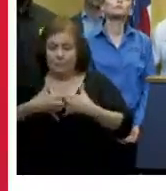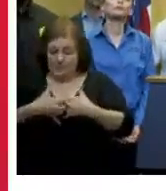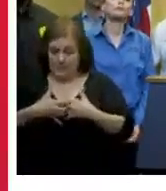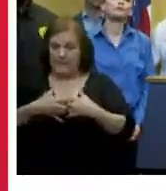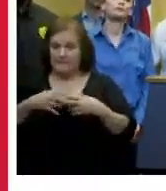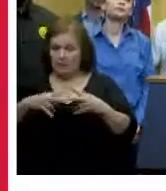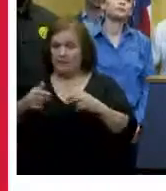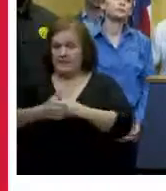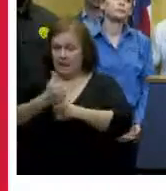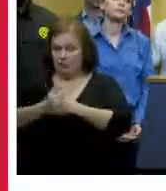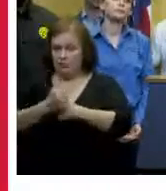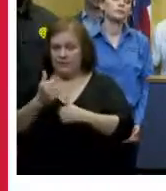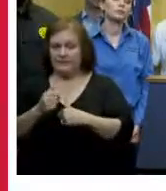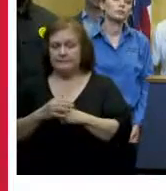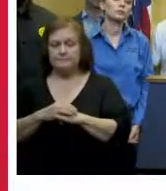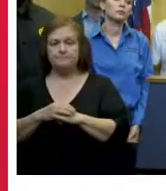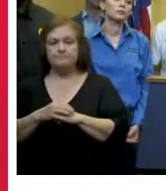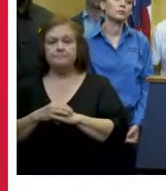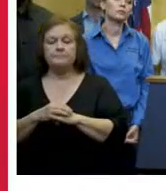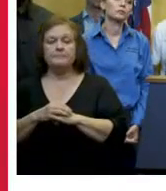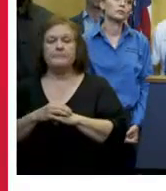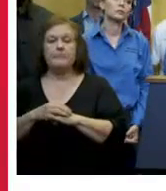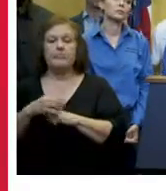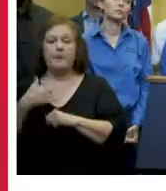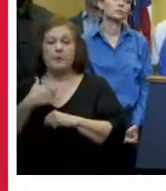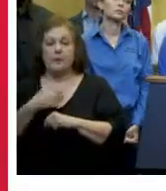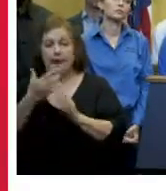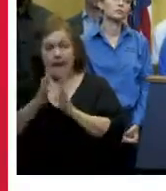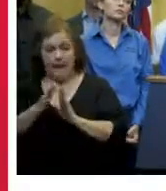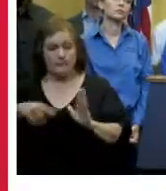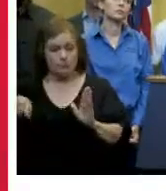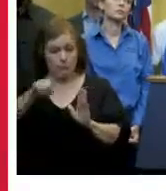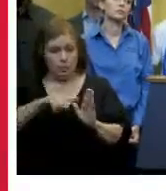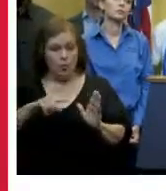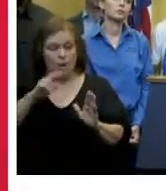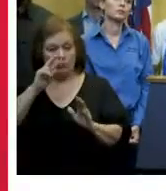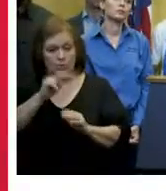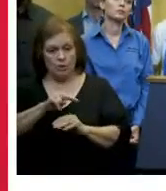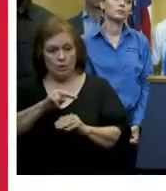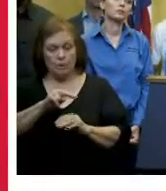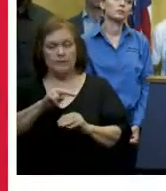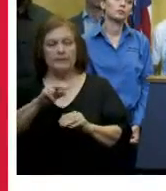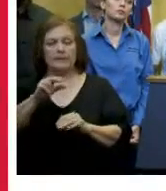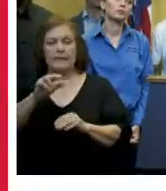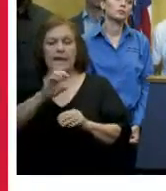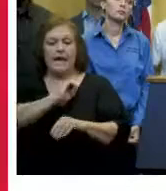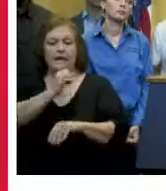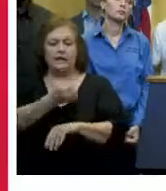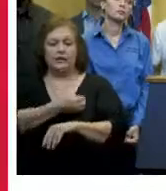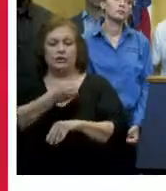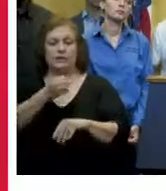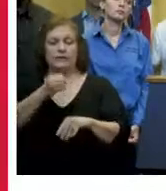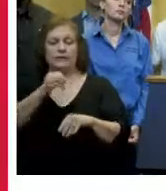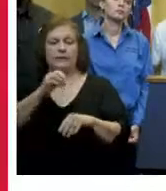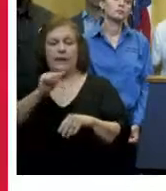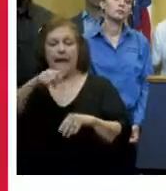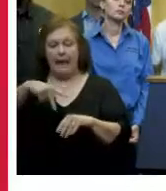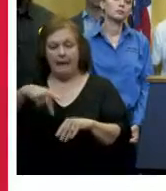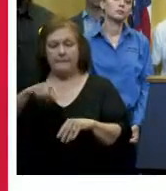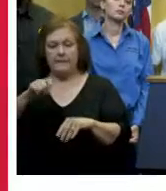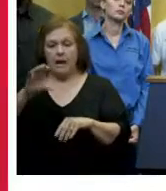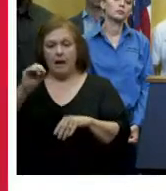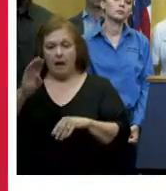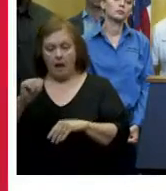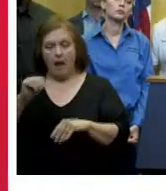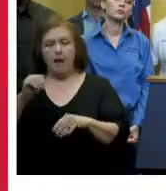personnel if you haven't already done so we are encouraging customers to download the free entry app at entergyapp.com and sign up for